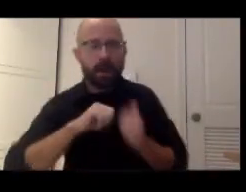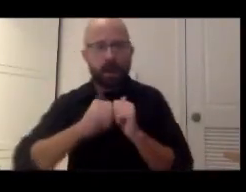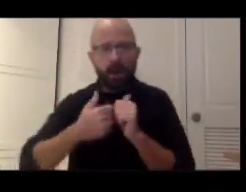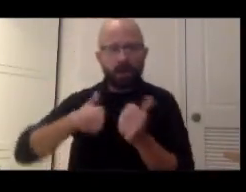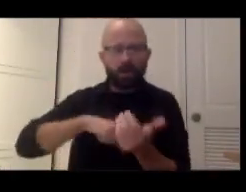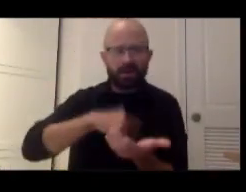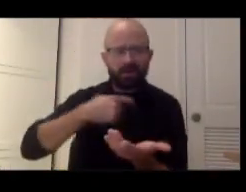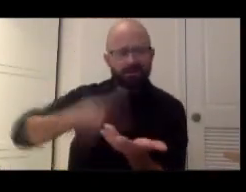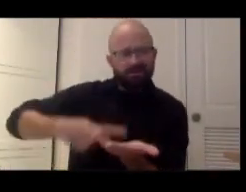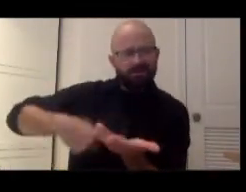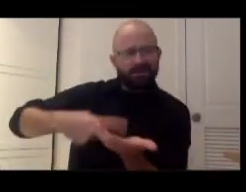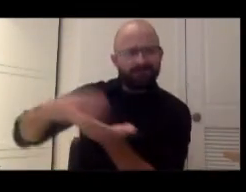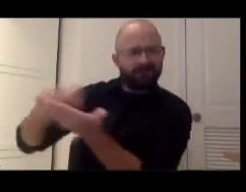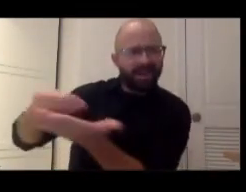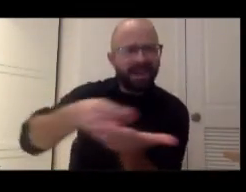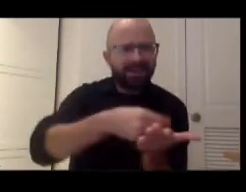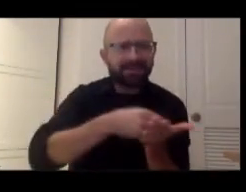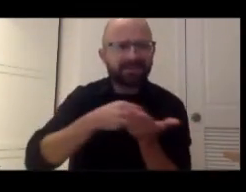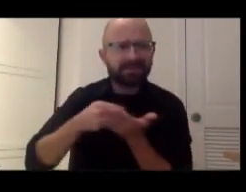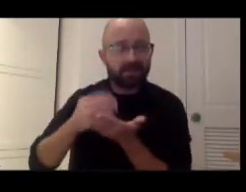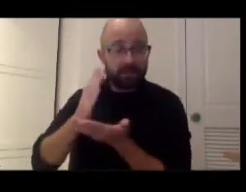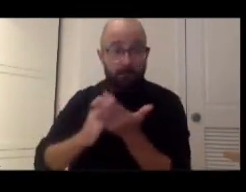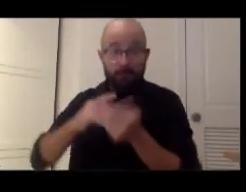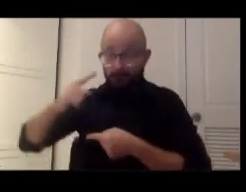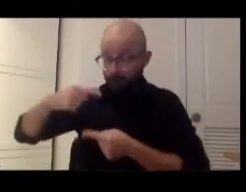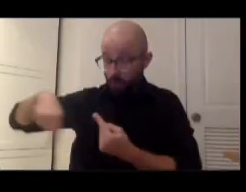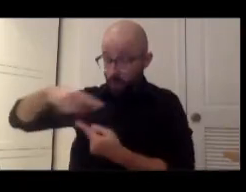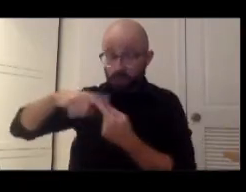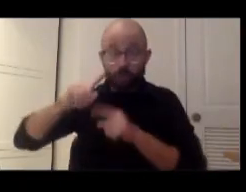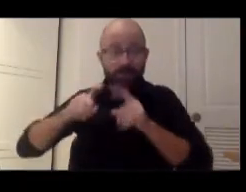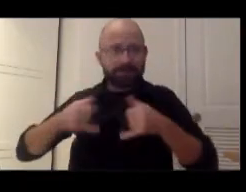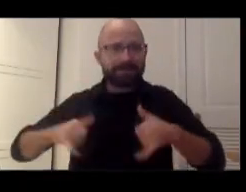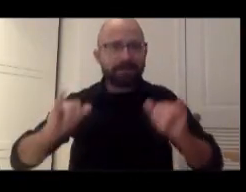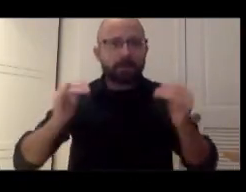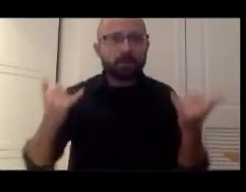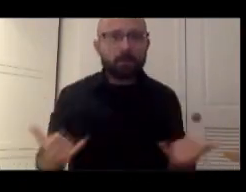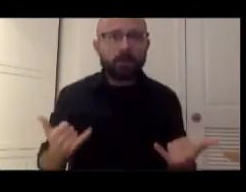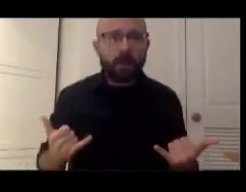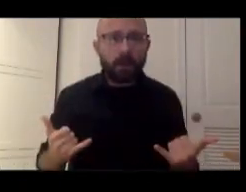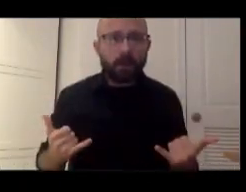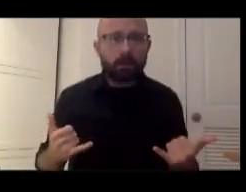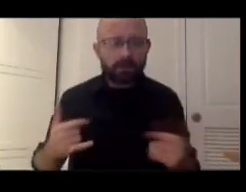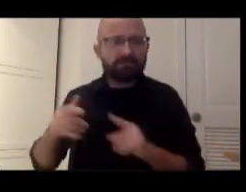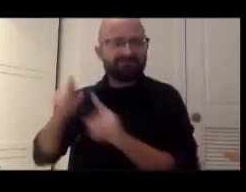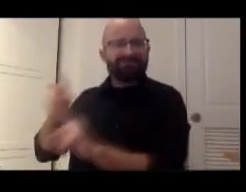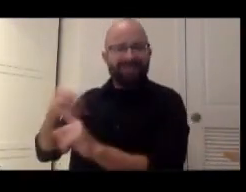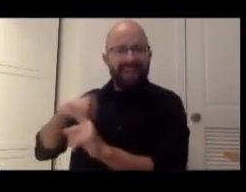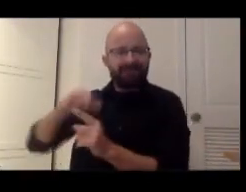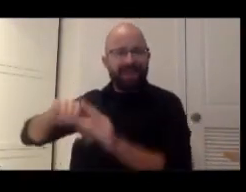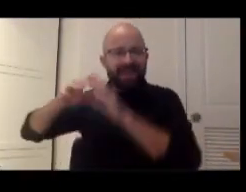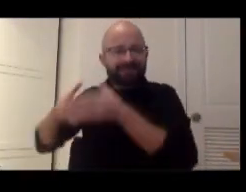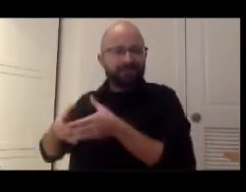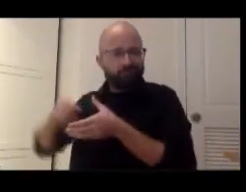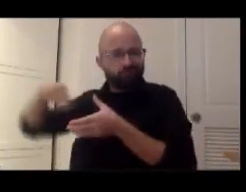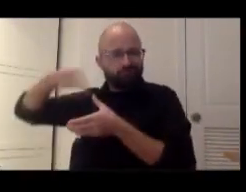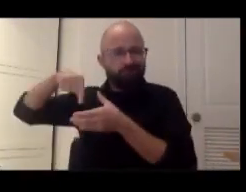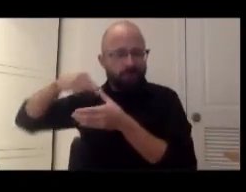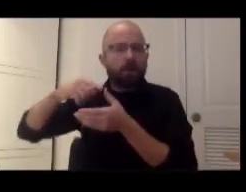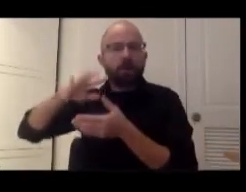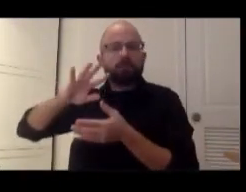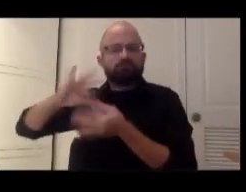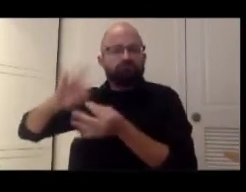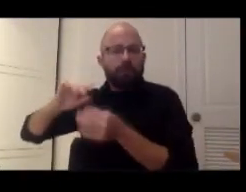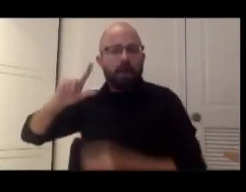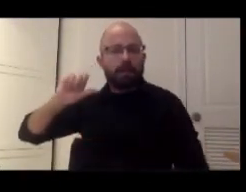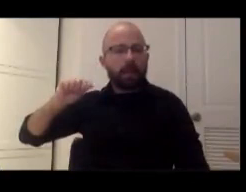some of those questions that are with us today. But we also have this legacy section that thinks about that too. And it's a very